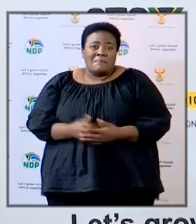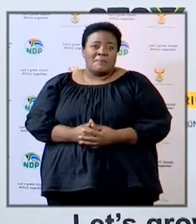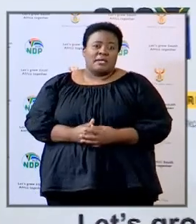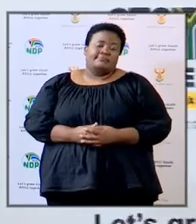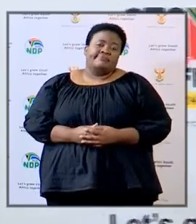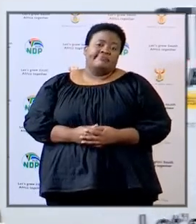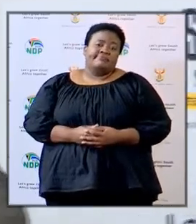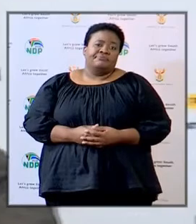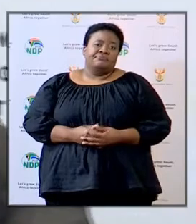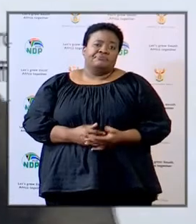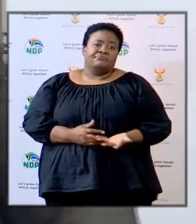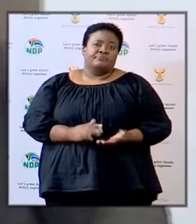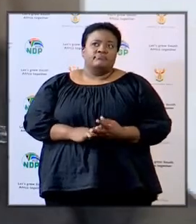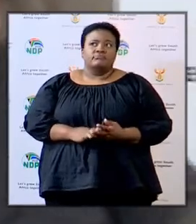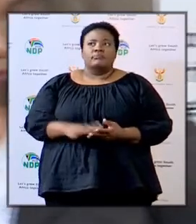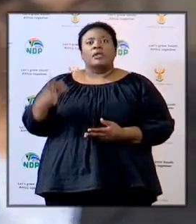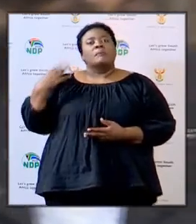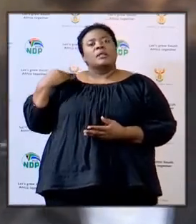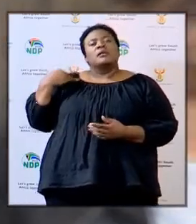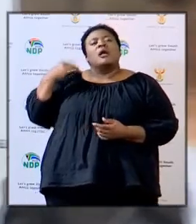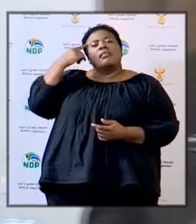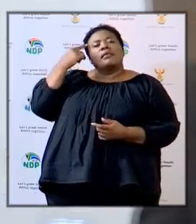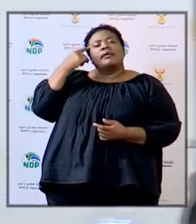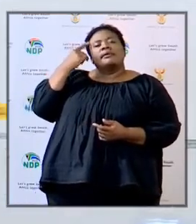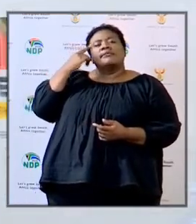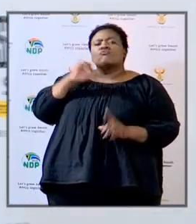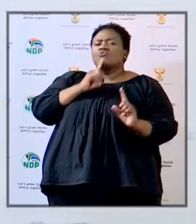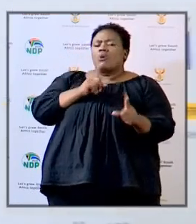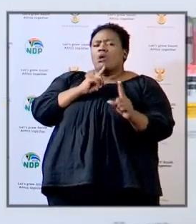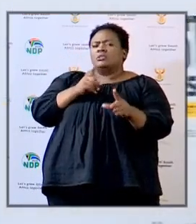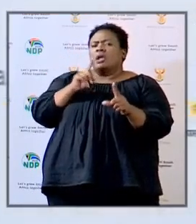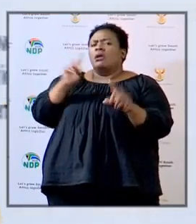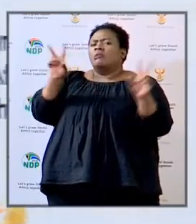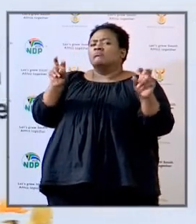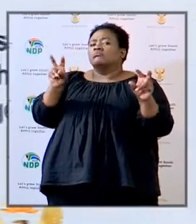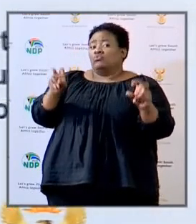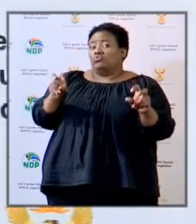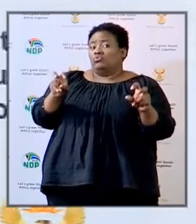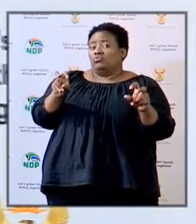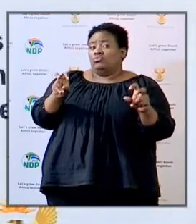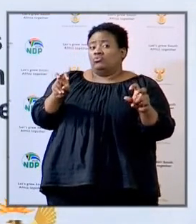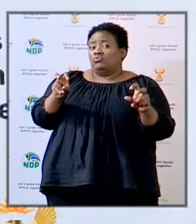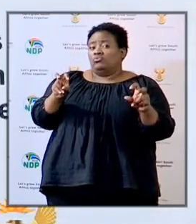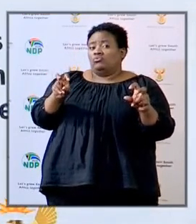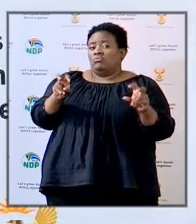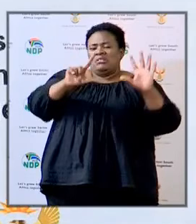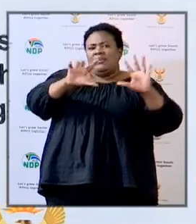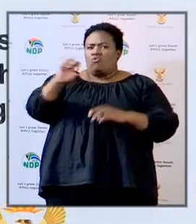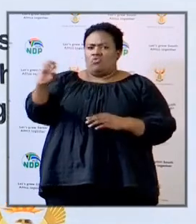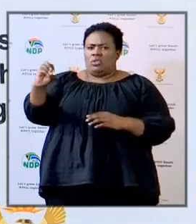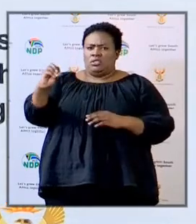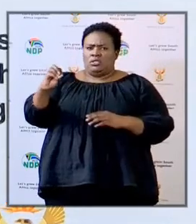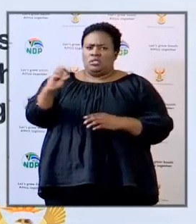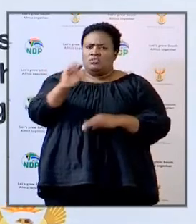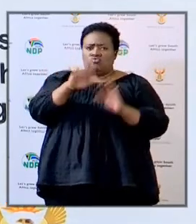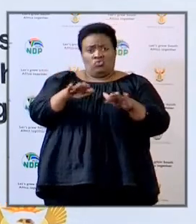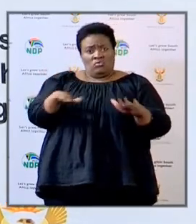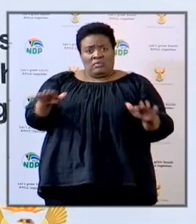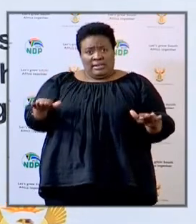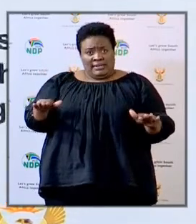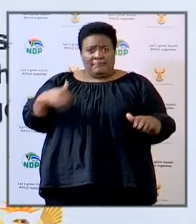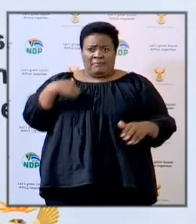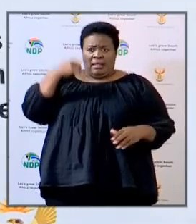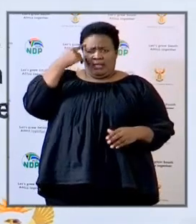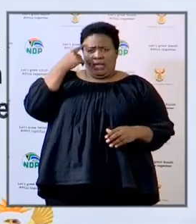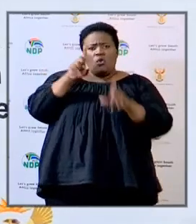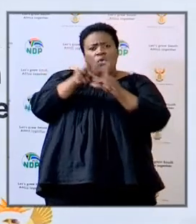yeah minister I think you have answered the issue about the 700 children but I think even the